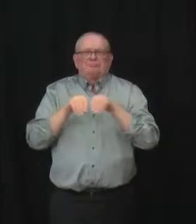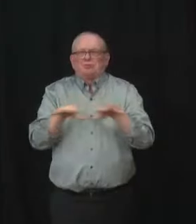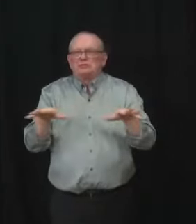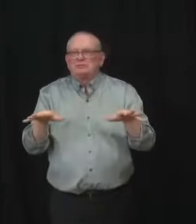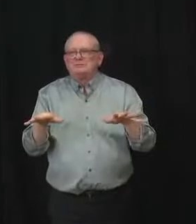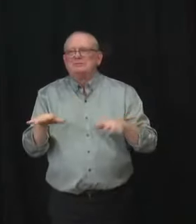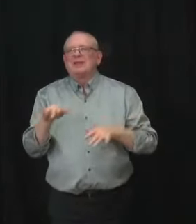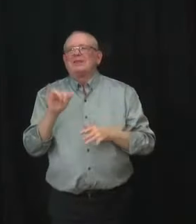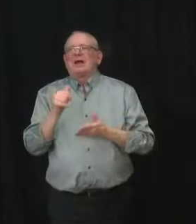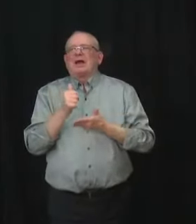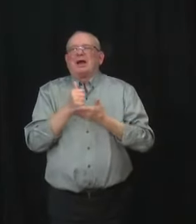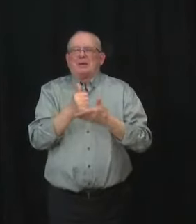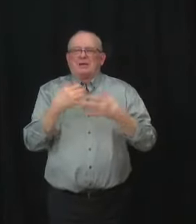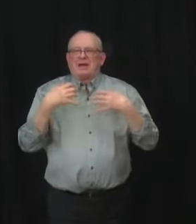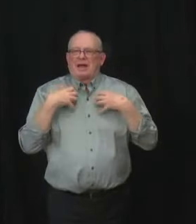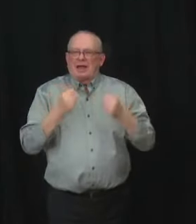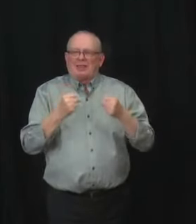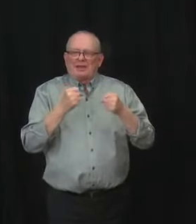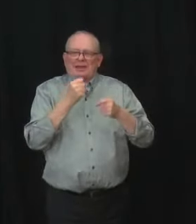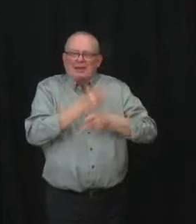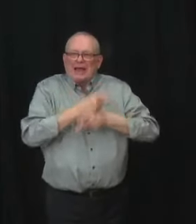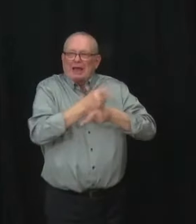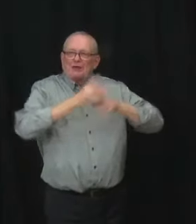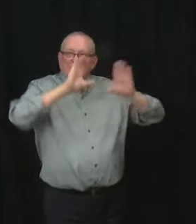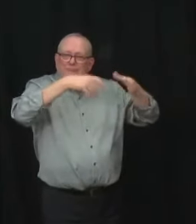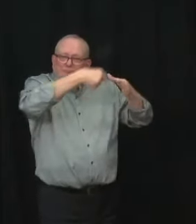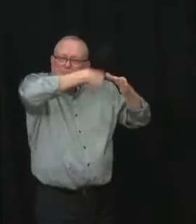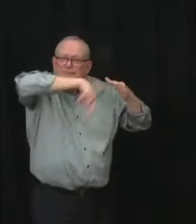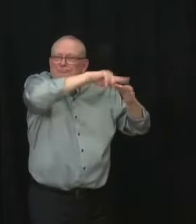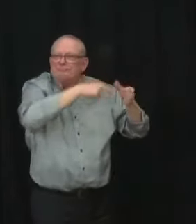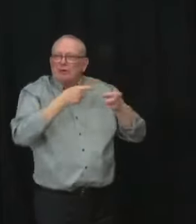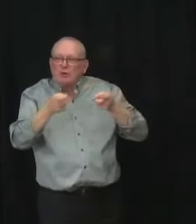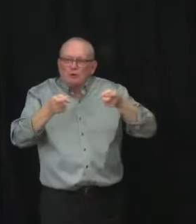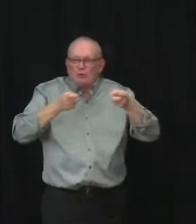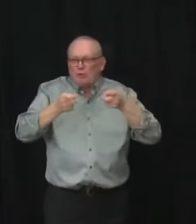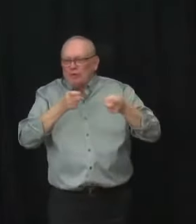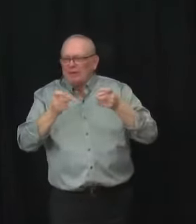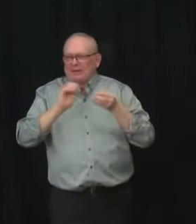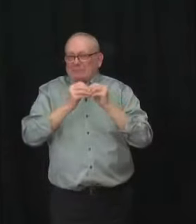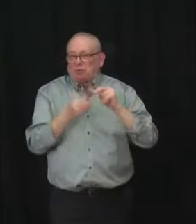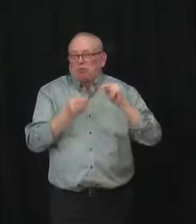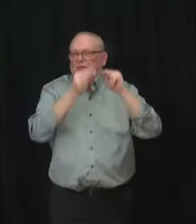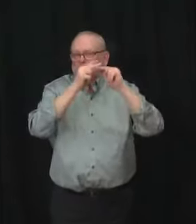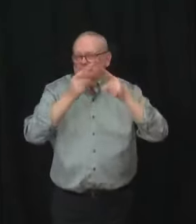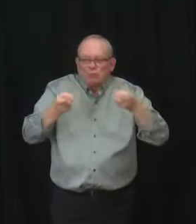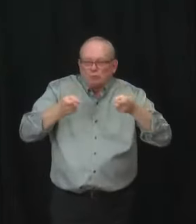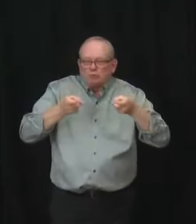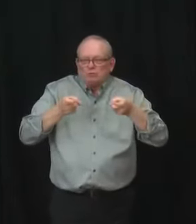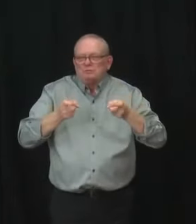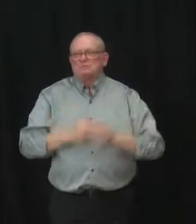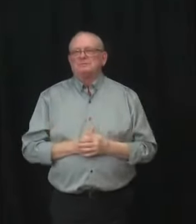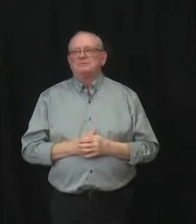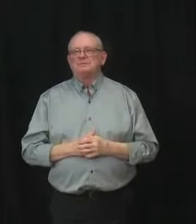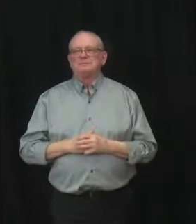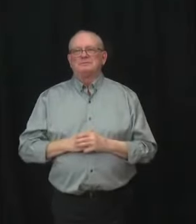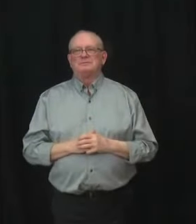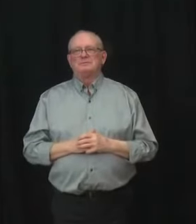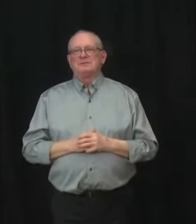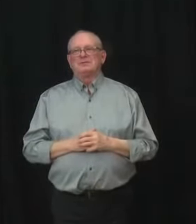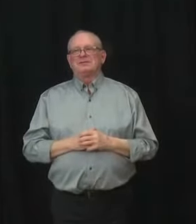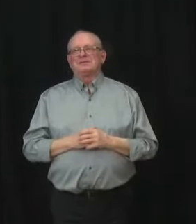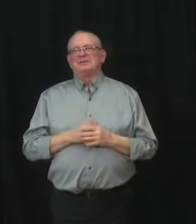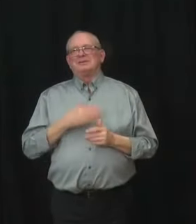overwhelmed. In addition to getting fully vaccinated, I'd like to encourage Alberta to continue to follow health guidelines in place,